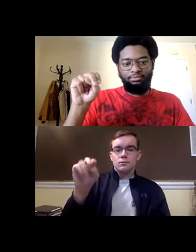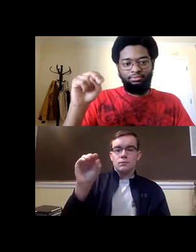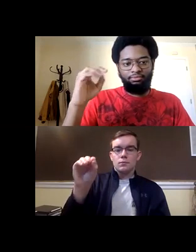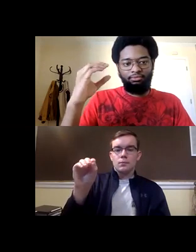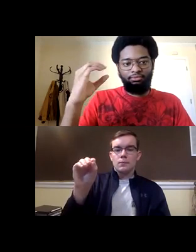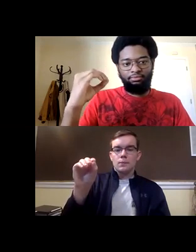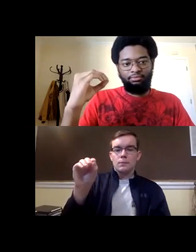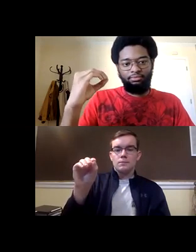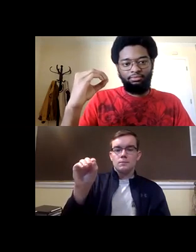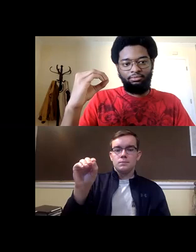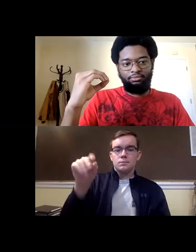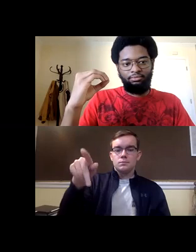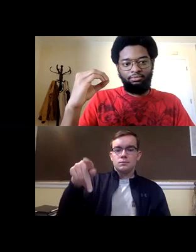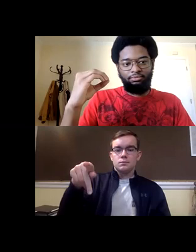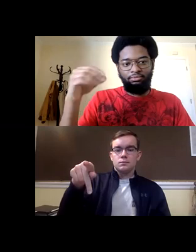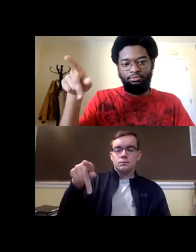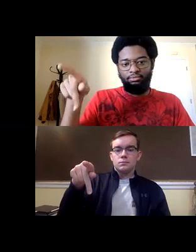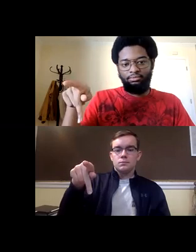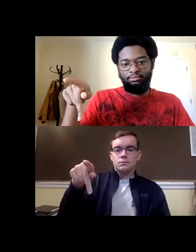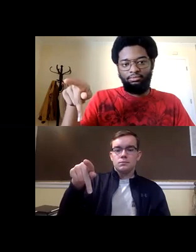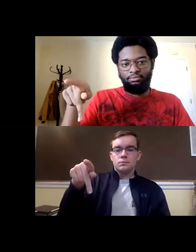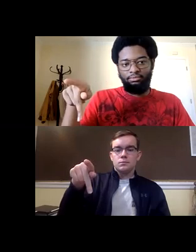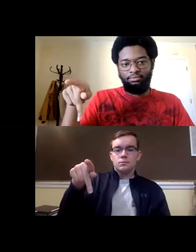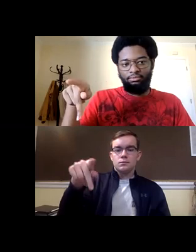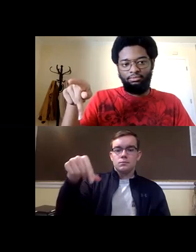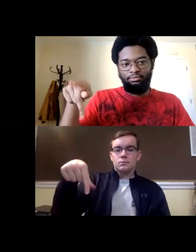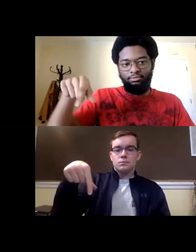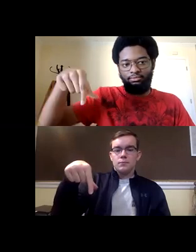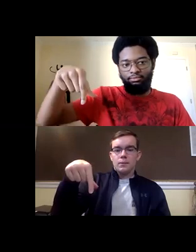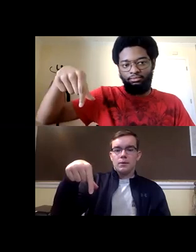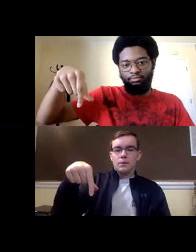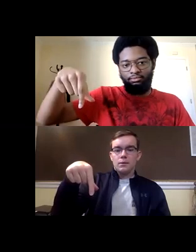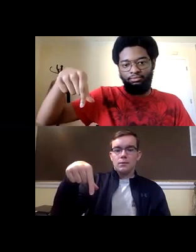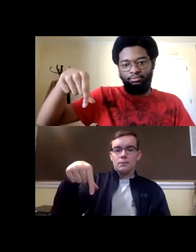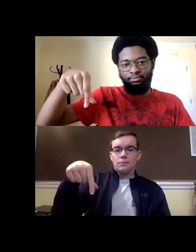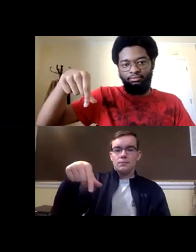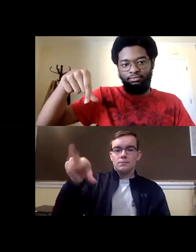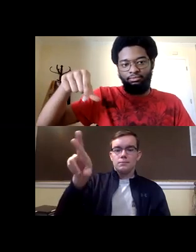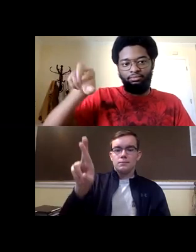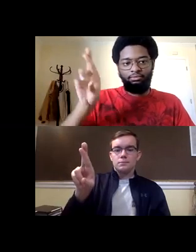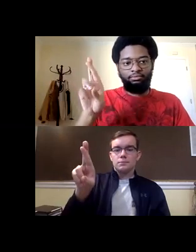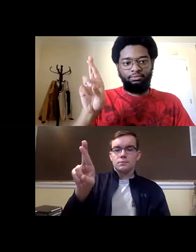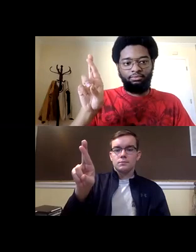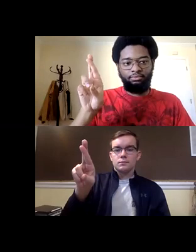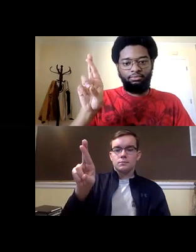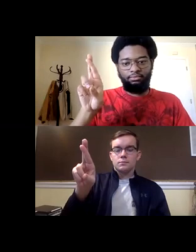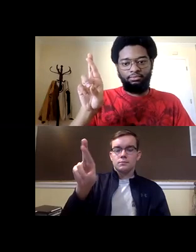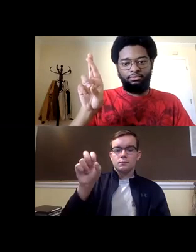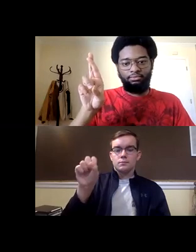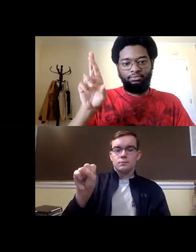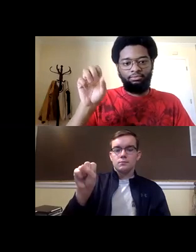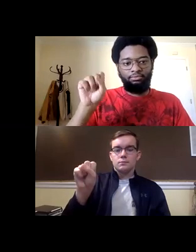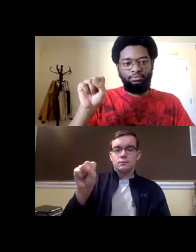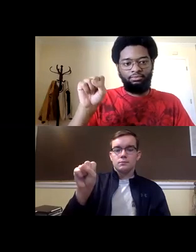o p q r